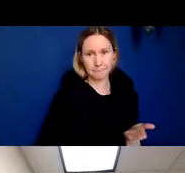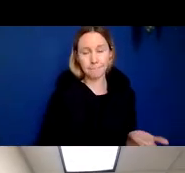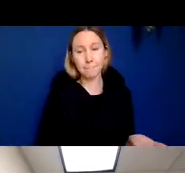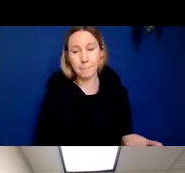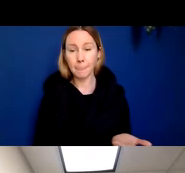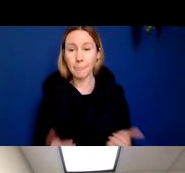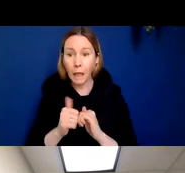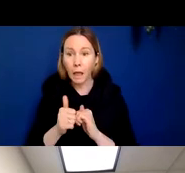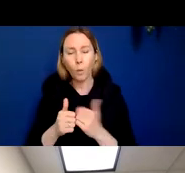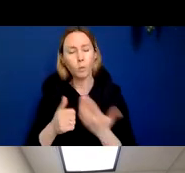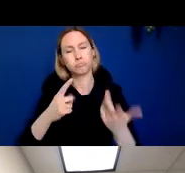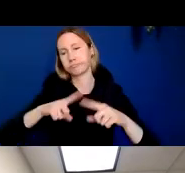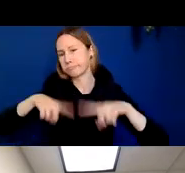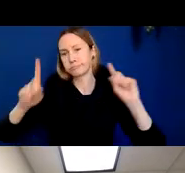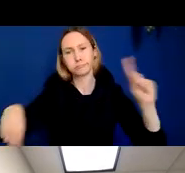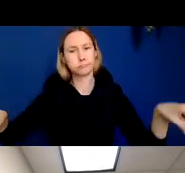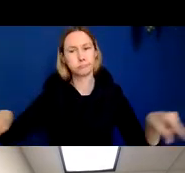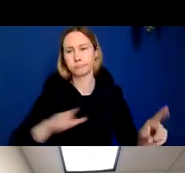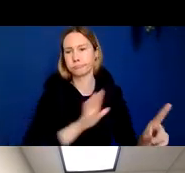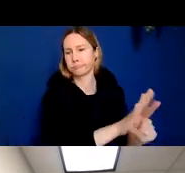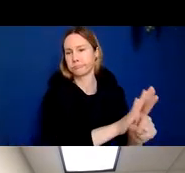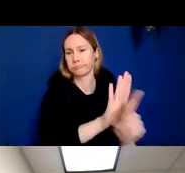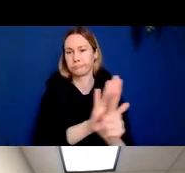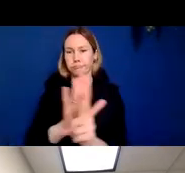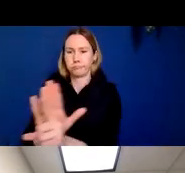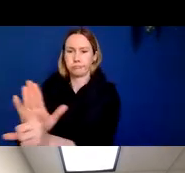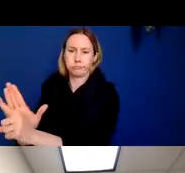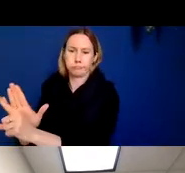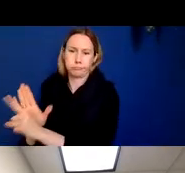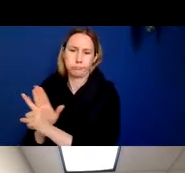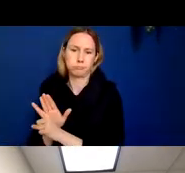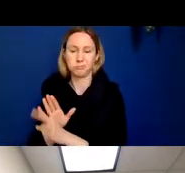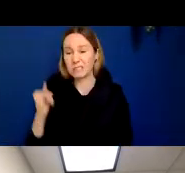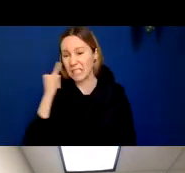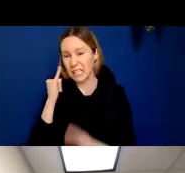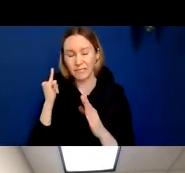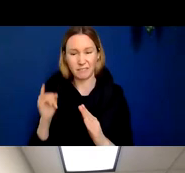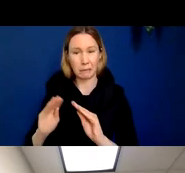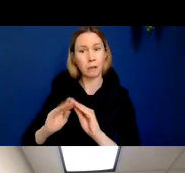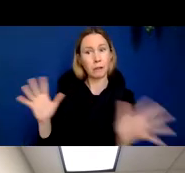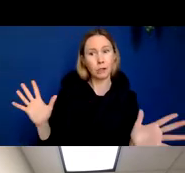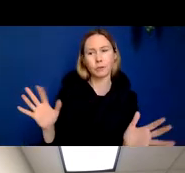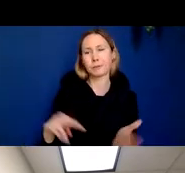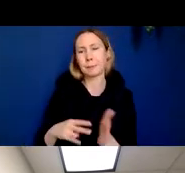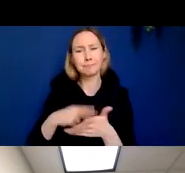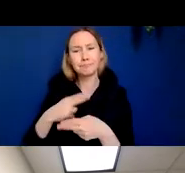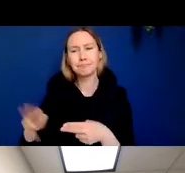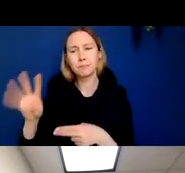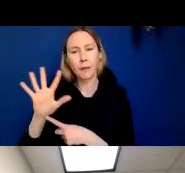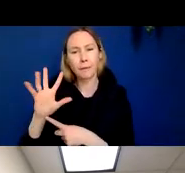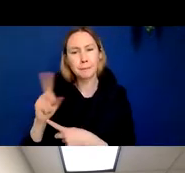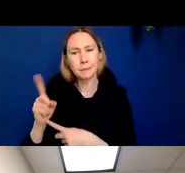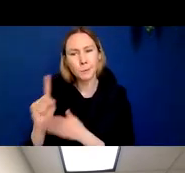in terms of how long this examination can take. If the presentation is rather straightforward, it can be maybe 45 minutes to an hour,